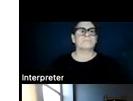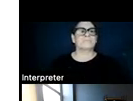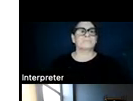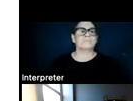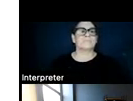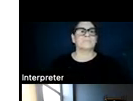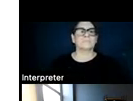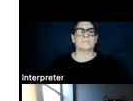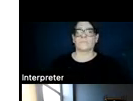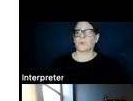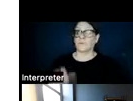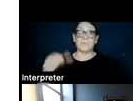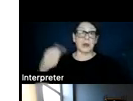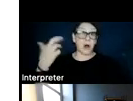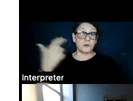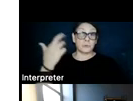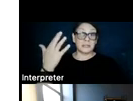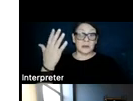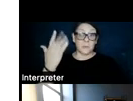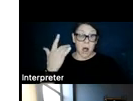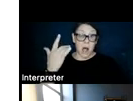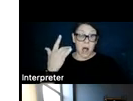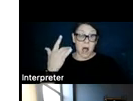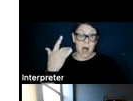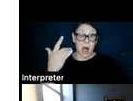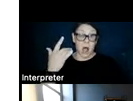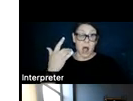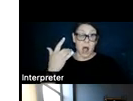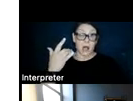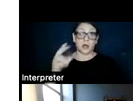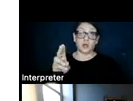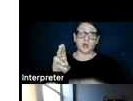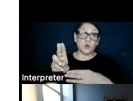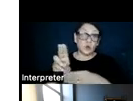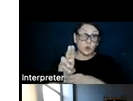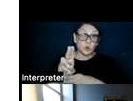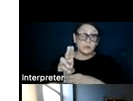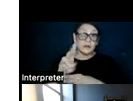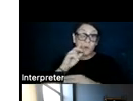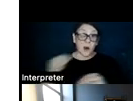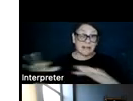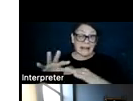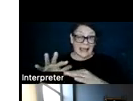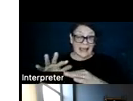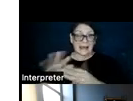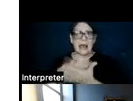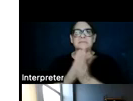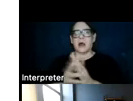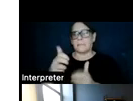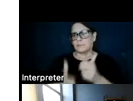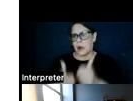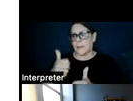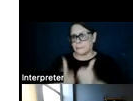And so another reason why siding and land use is suddenly also become a problem